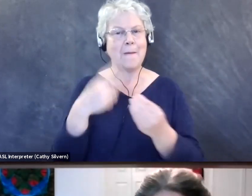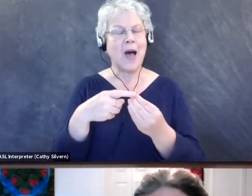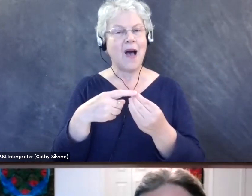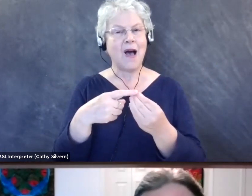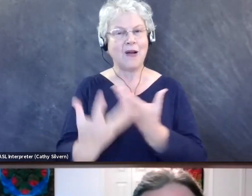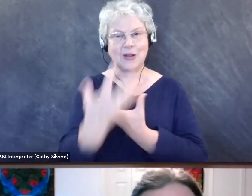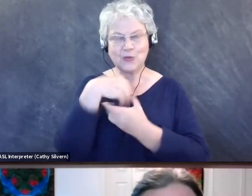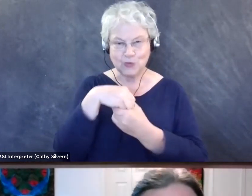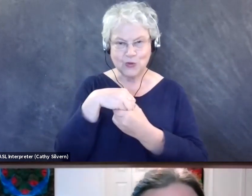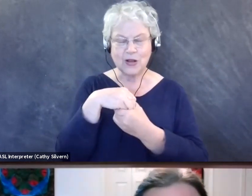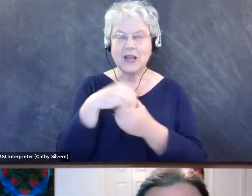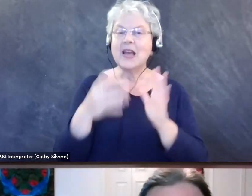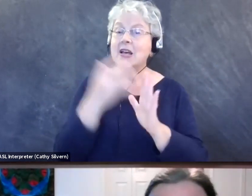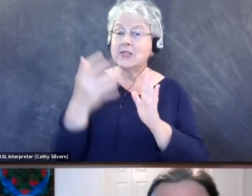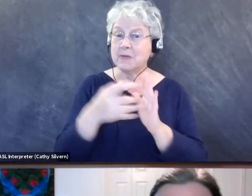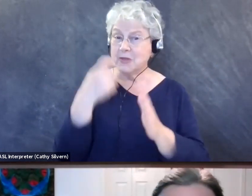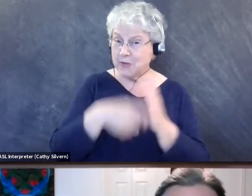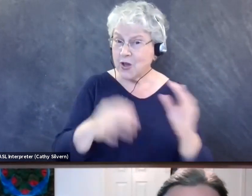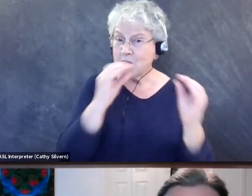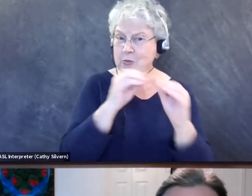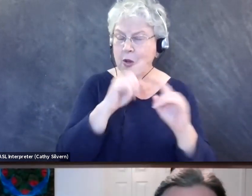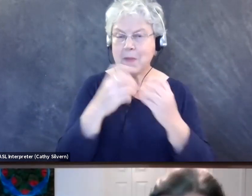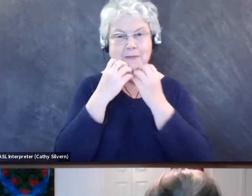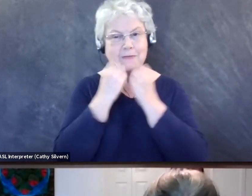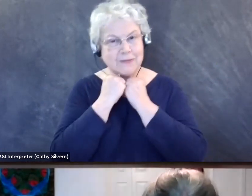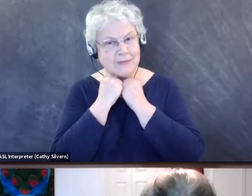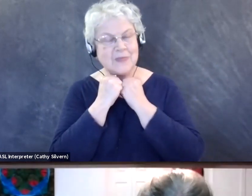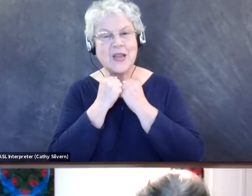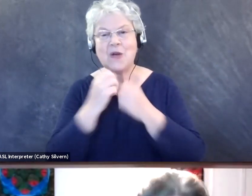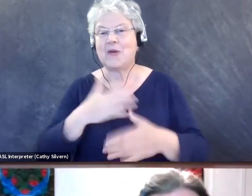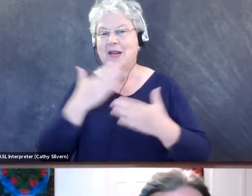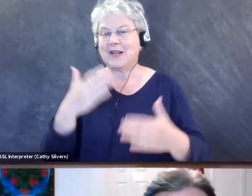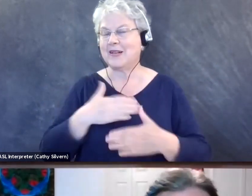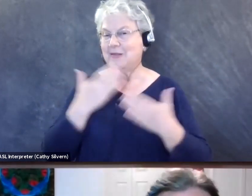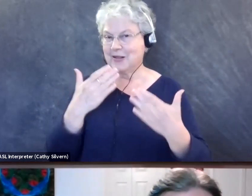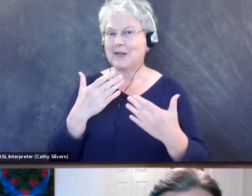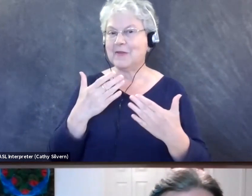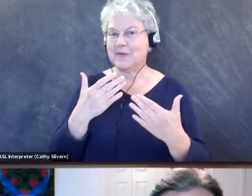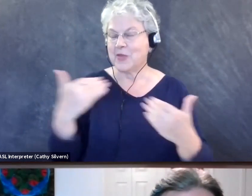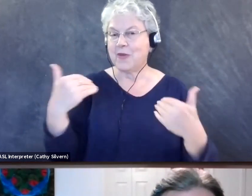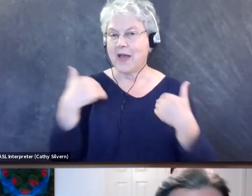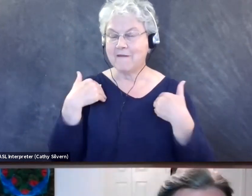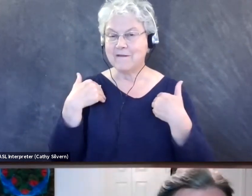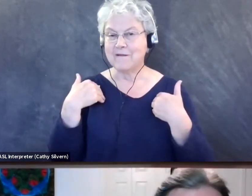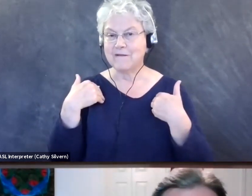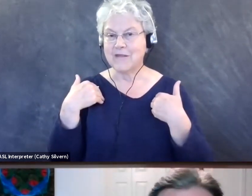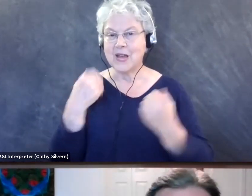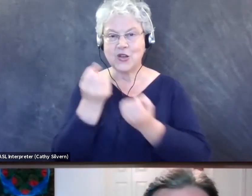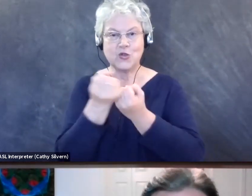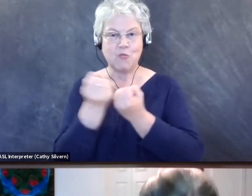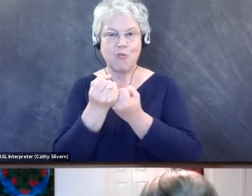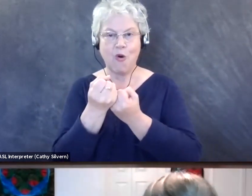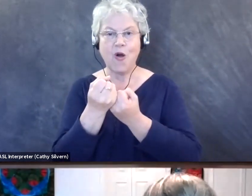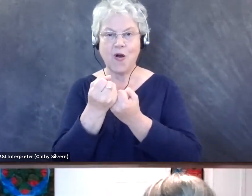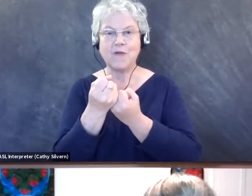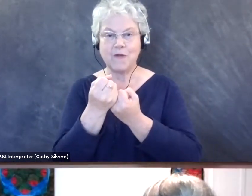sometimes it takes more effort, but we value that. And we're really glad that that we have that support too from the